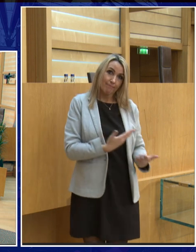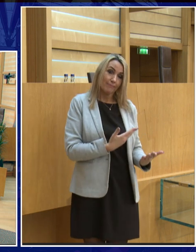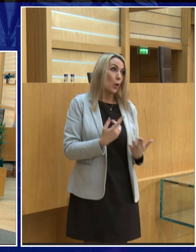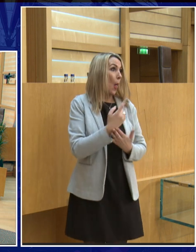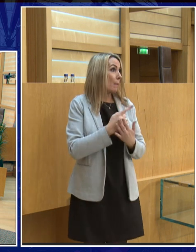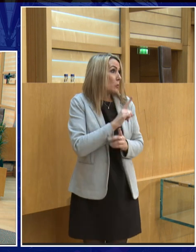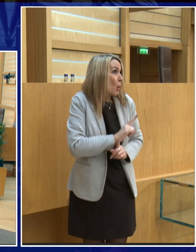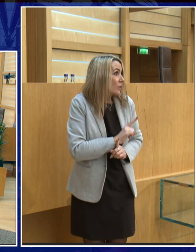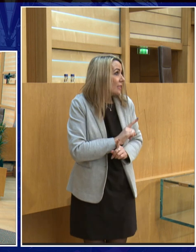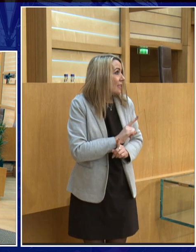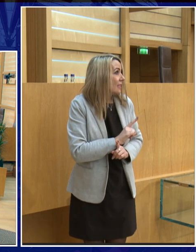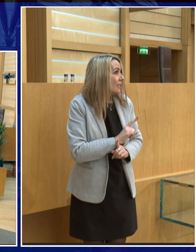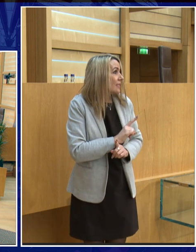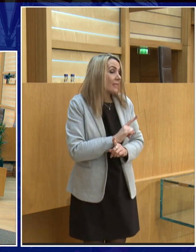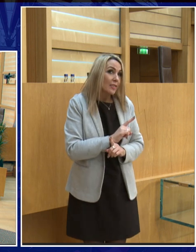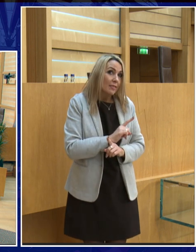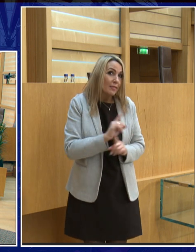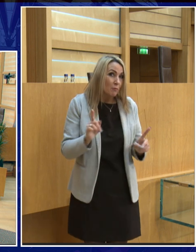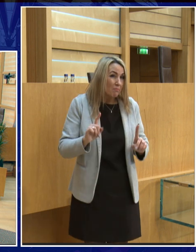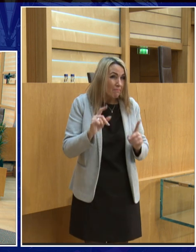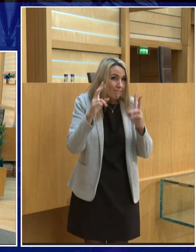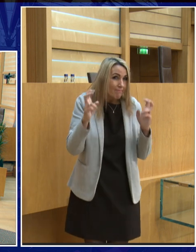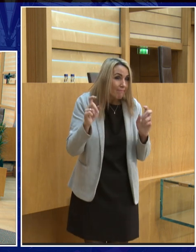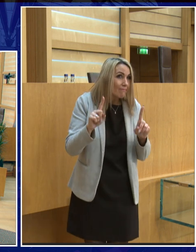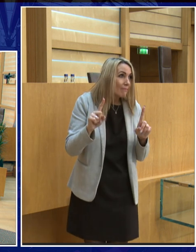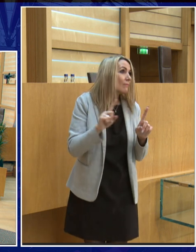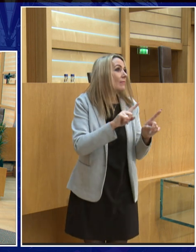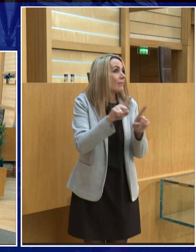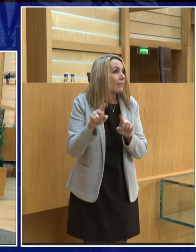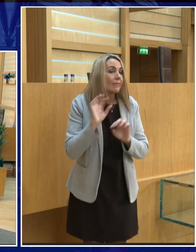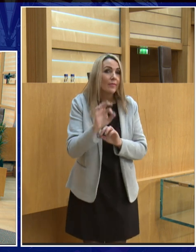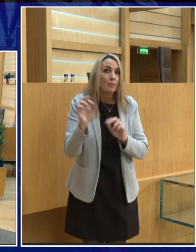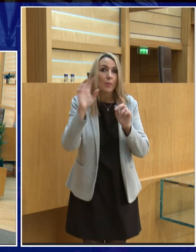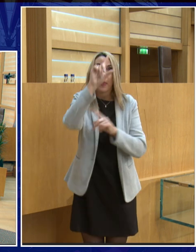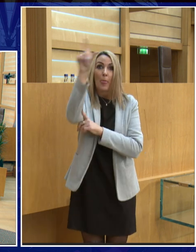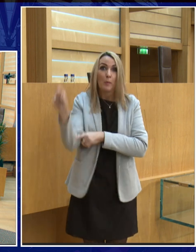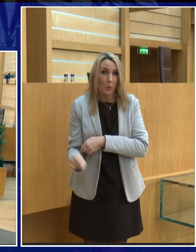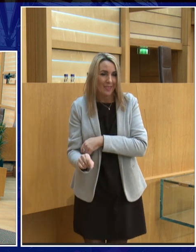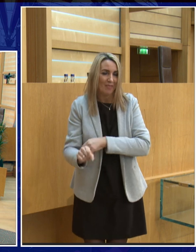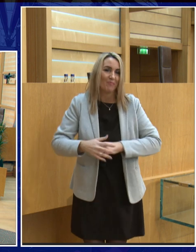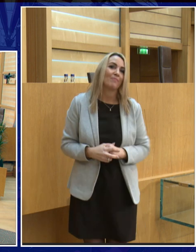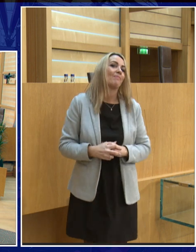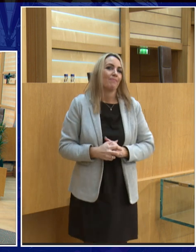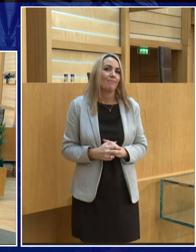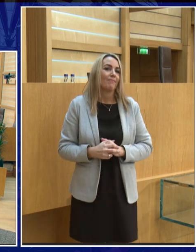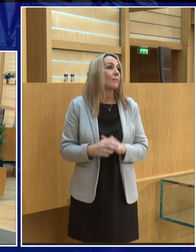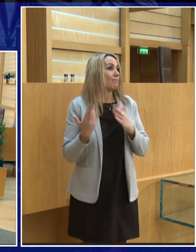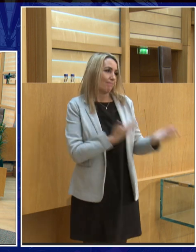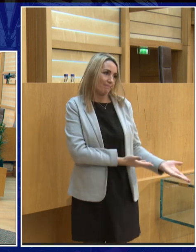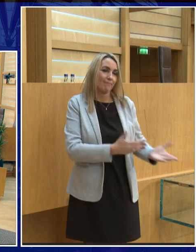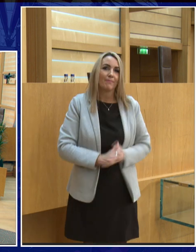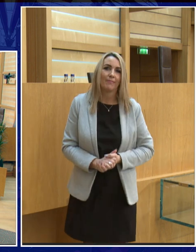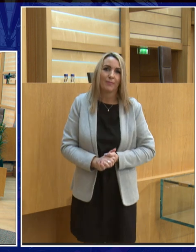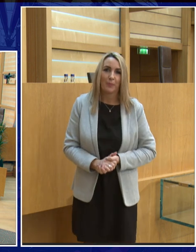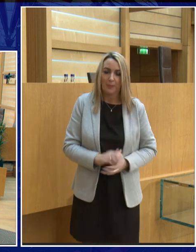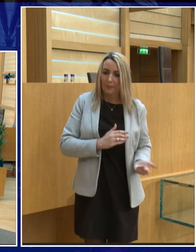what? The moon. What? The moon, yes. Over to you.